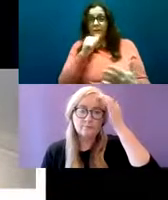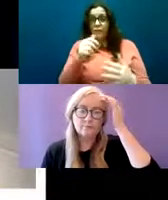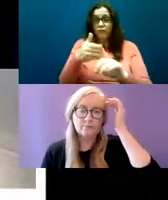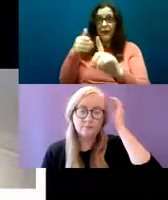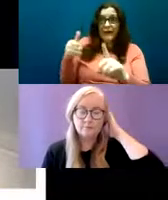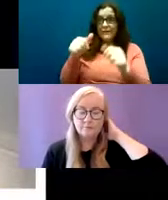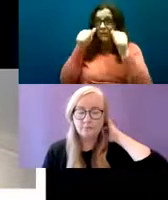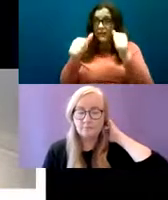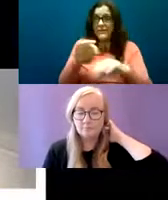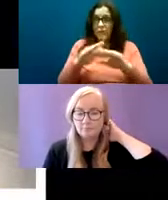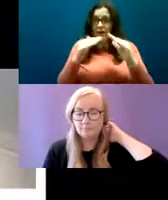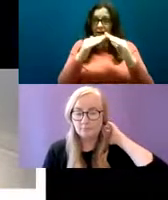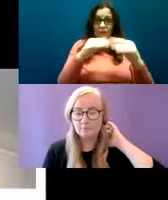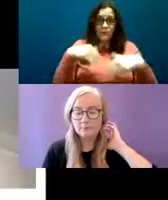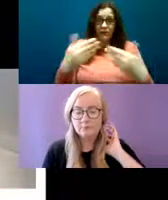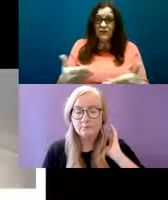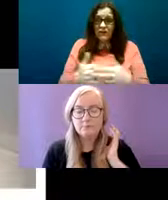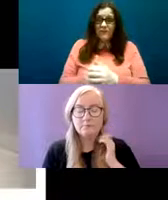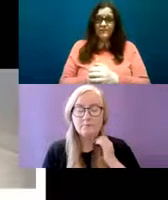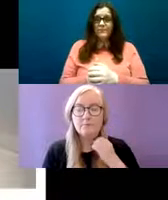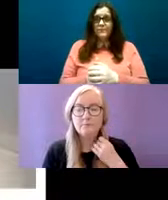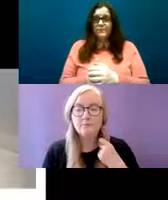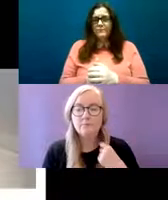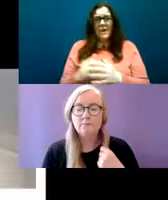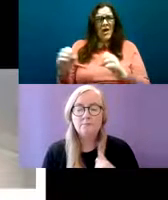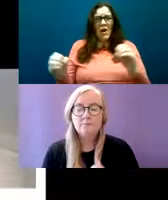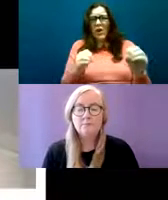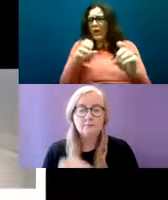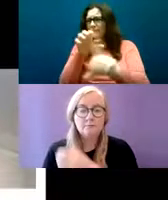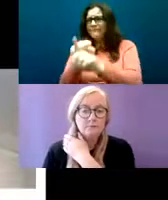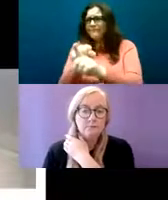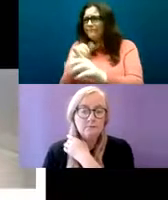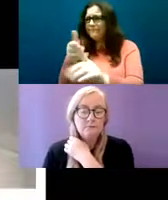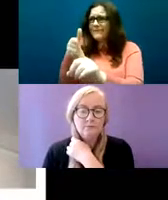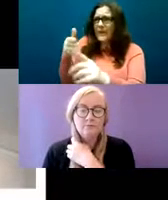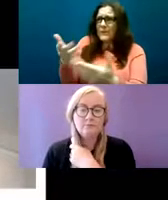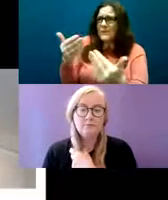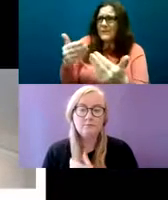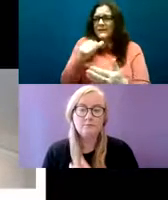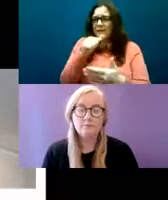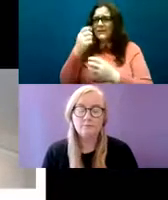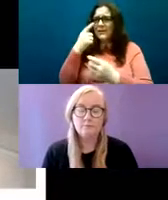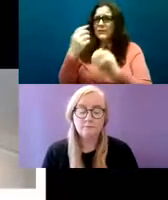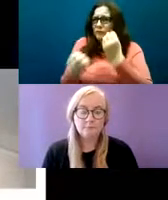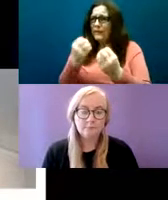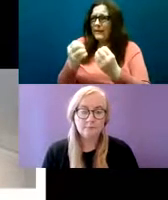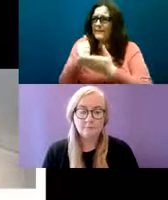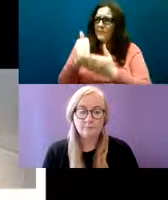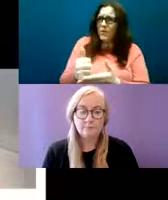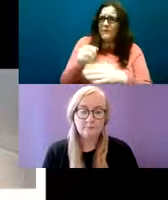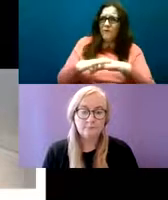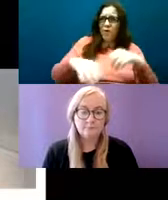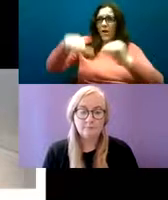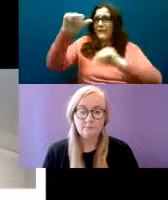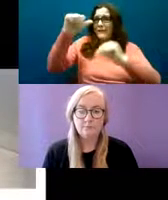inadequate and screening support and homeless prevention and intervention among adults with autism is poor practitioners